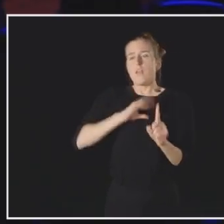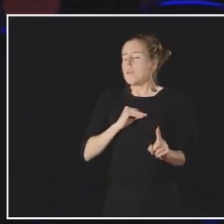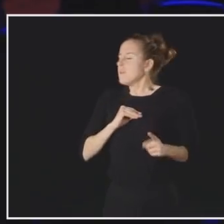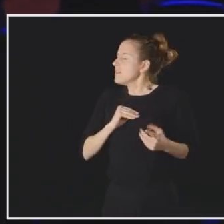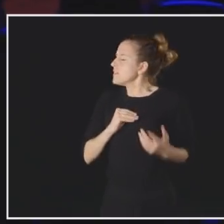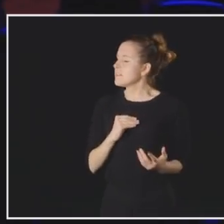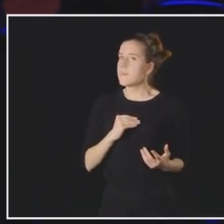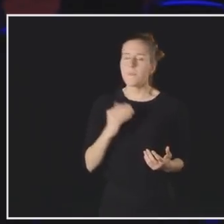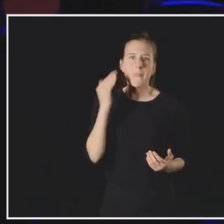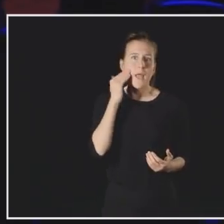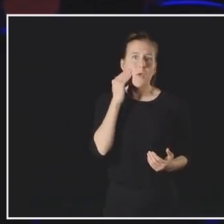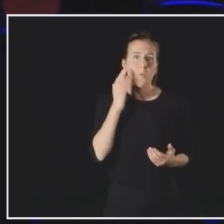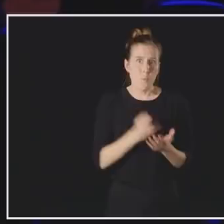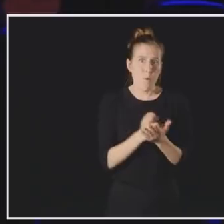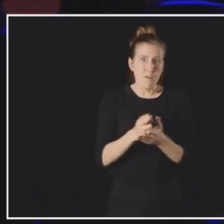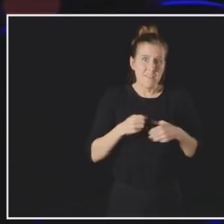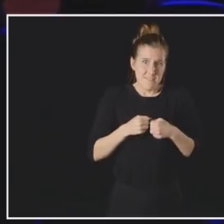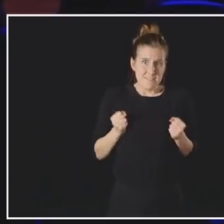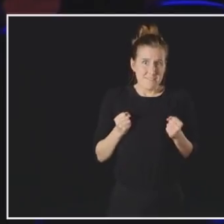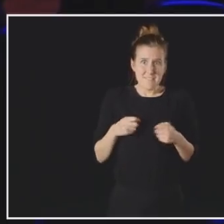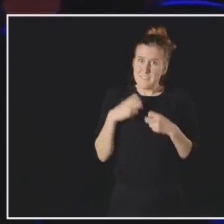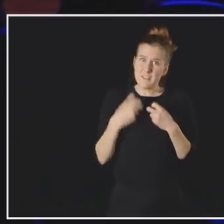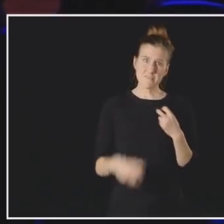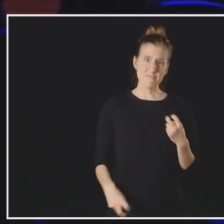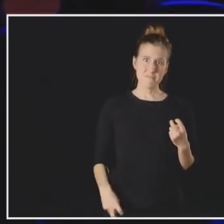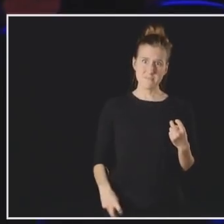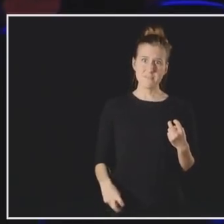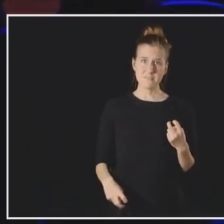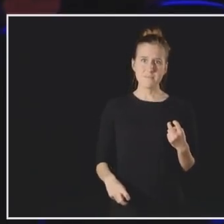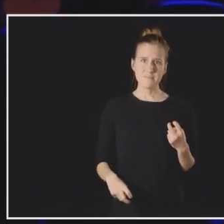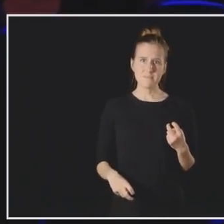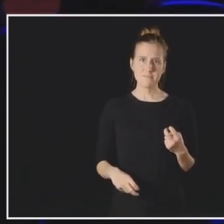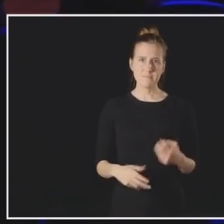makes it difficult to have honest and authentic conversations.